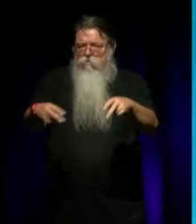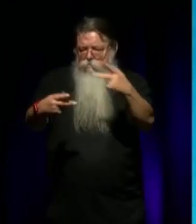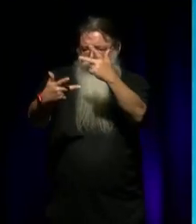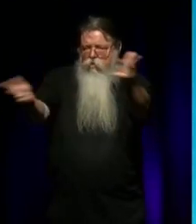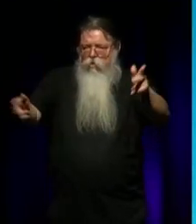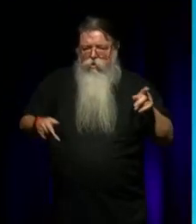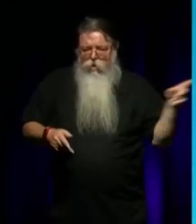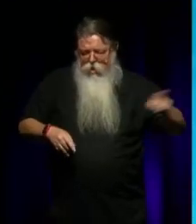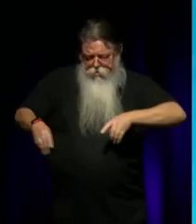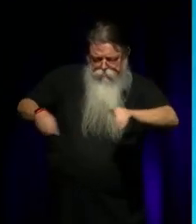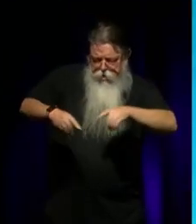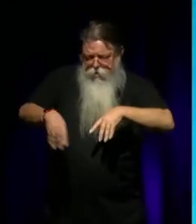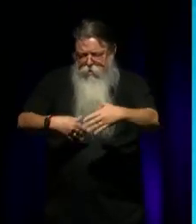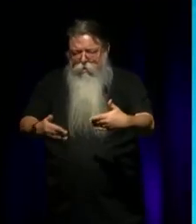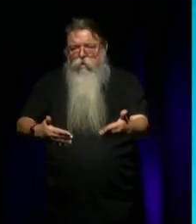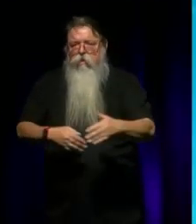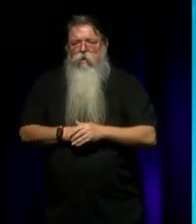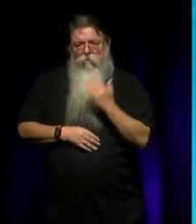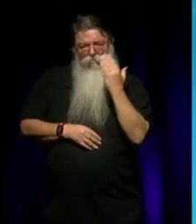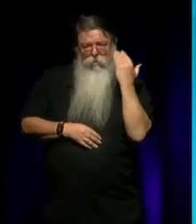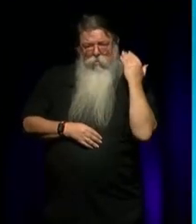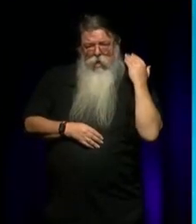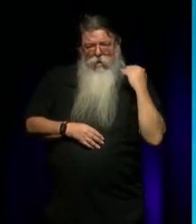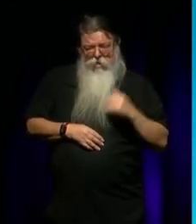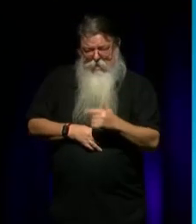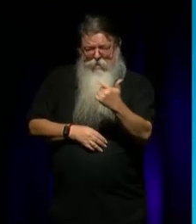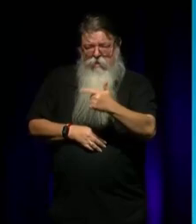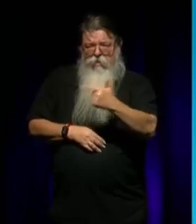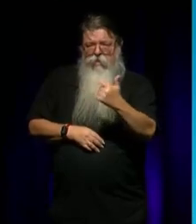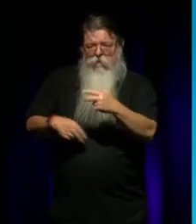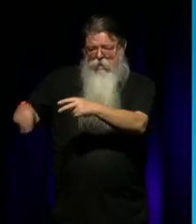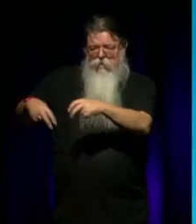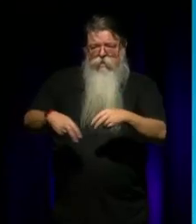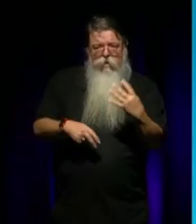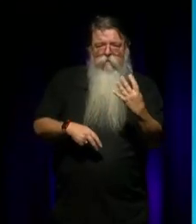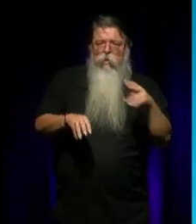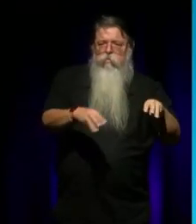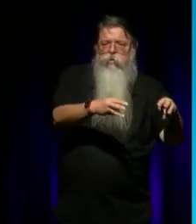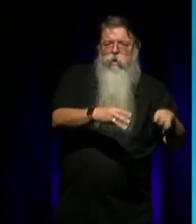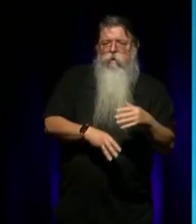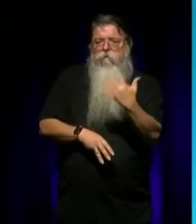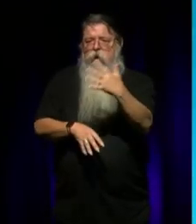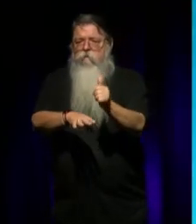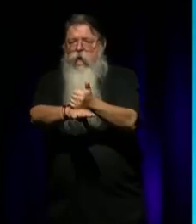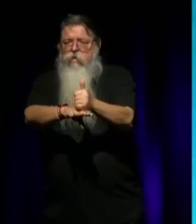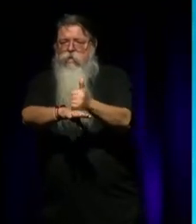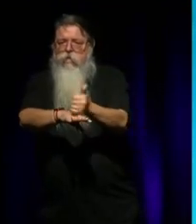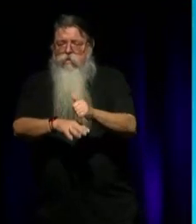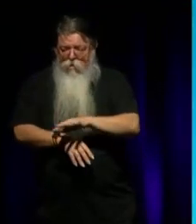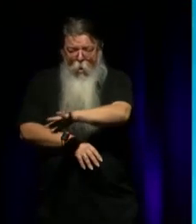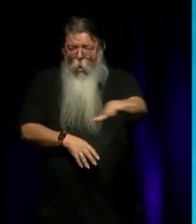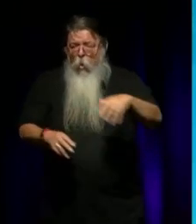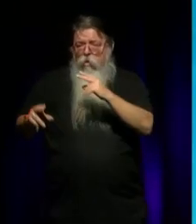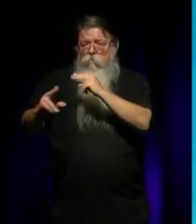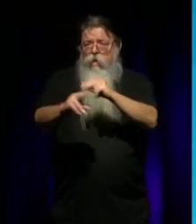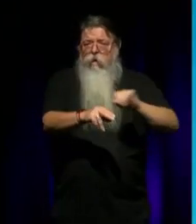contemporary corroboree, bringing together 17 dancers, 4 musicians and 5 actors, in the language of his father's